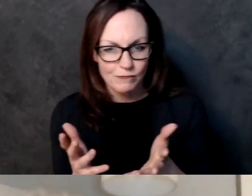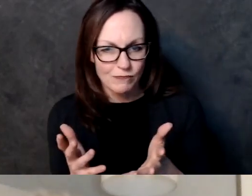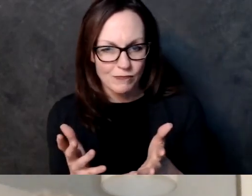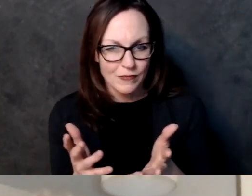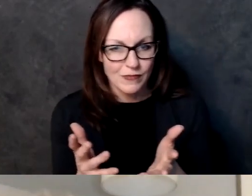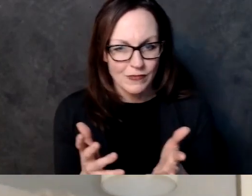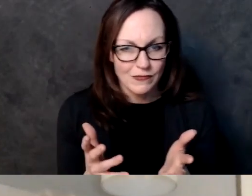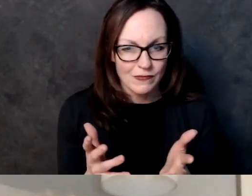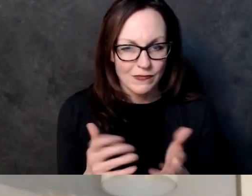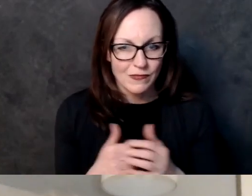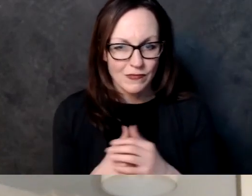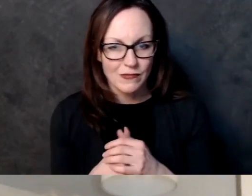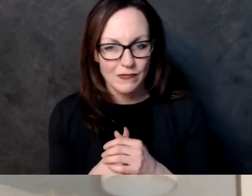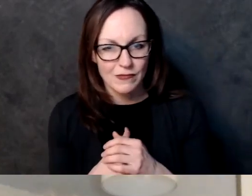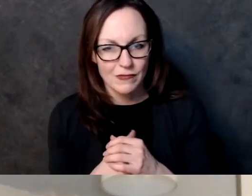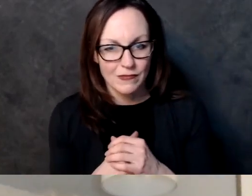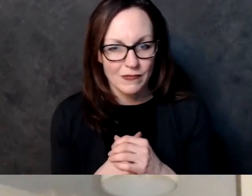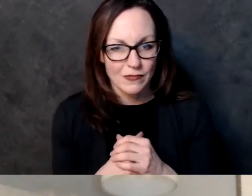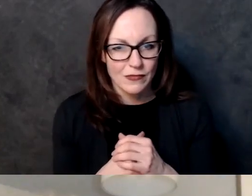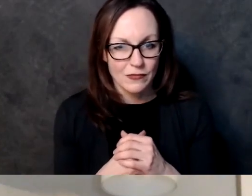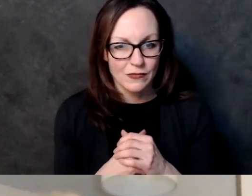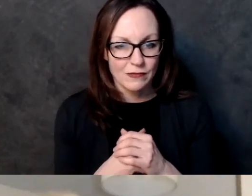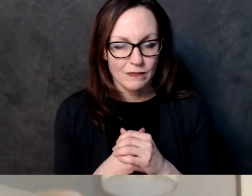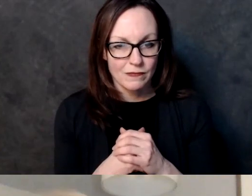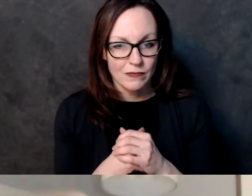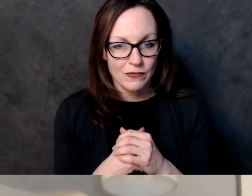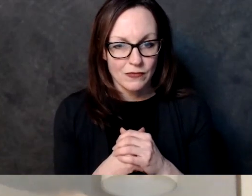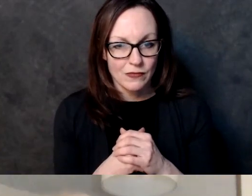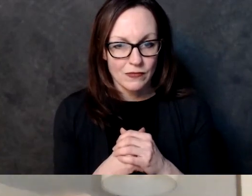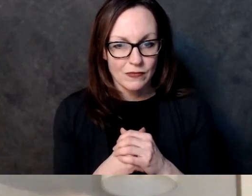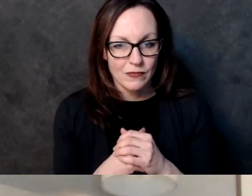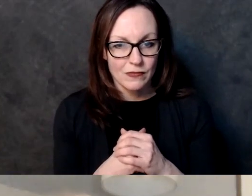is jonathan representative brostoff representative syneki jumping in on some of these